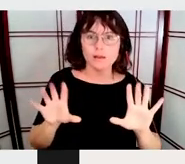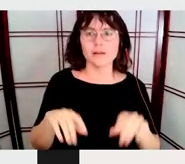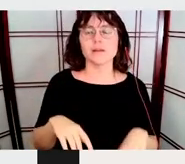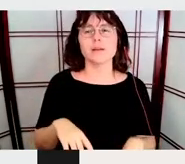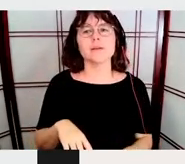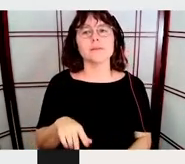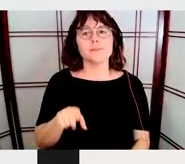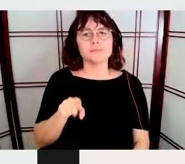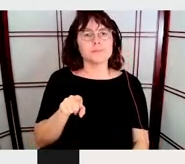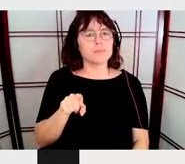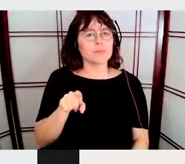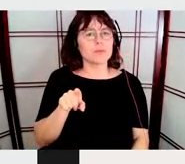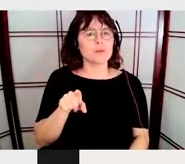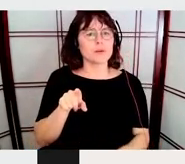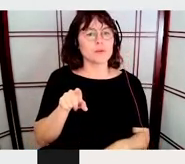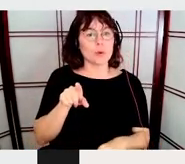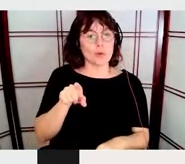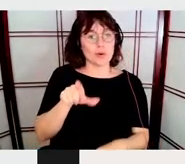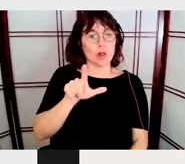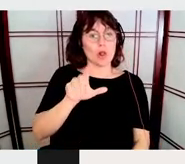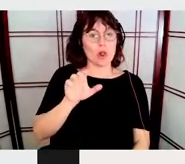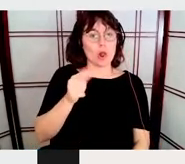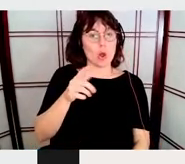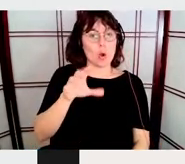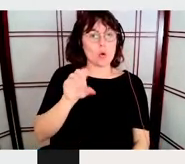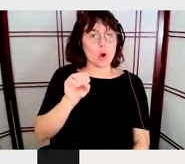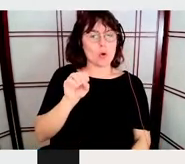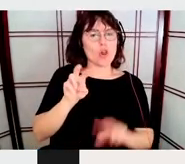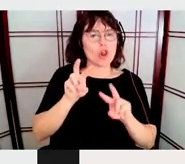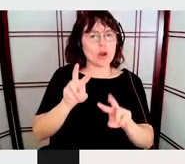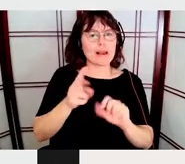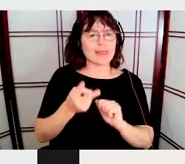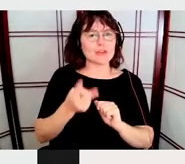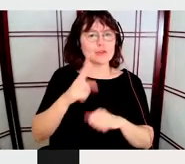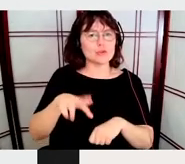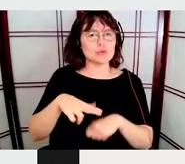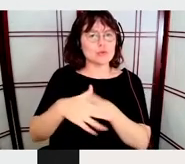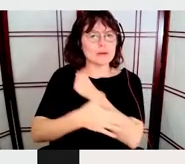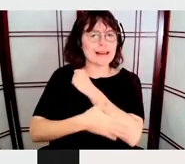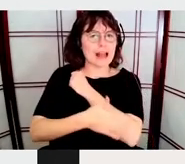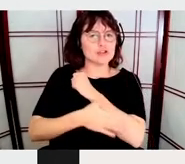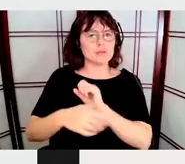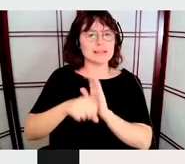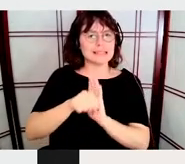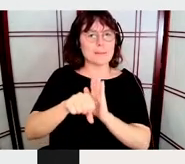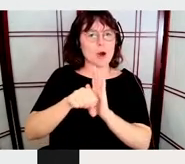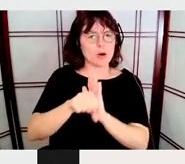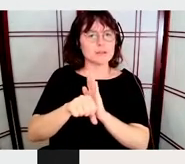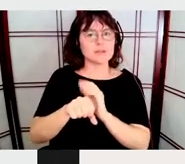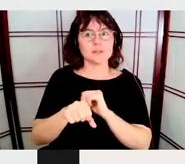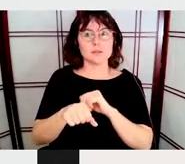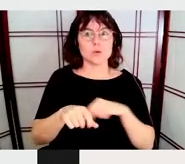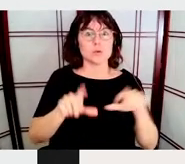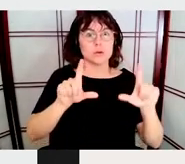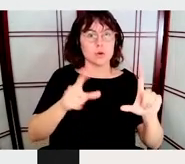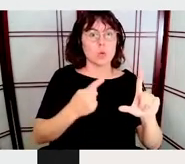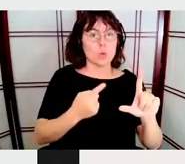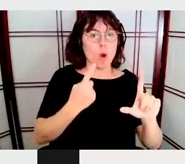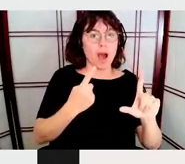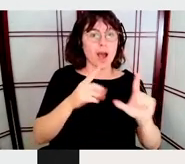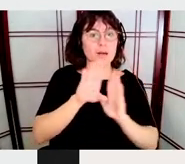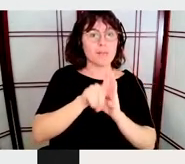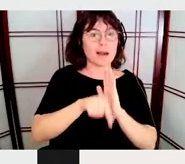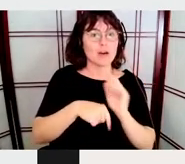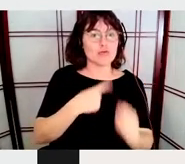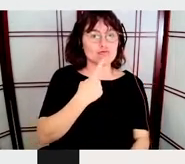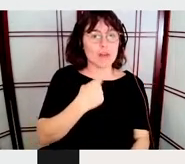national symbols, you realize that the background of one is red, the other one is blue. So the background of this new logo has to